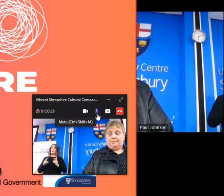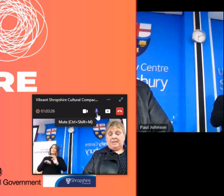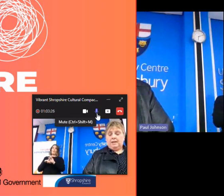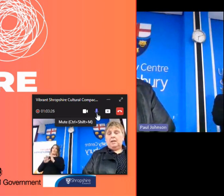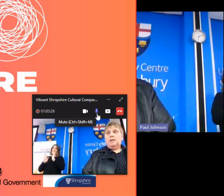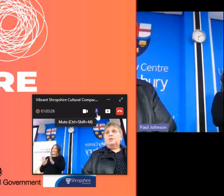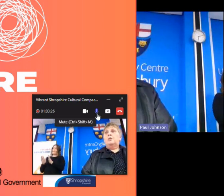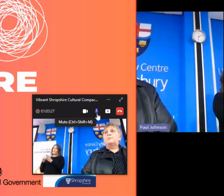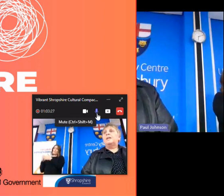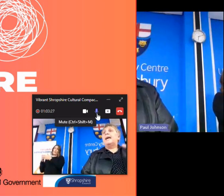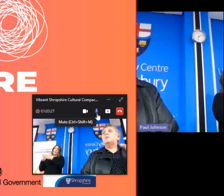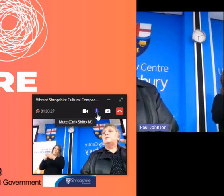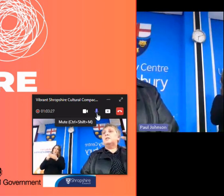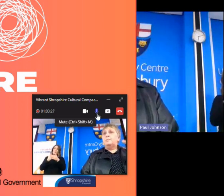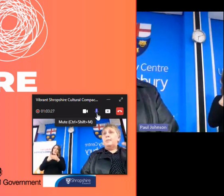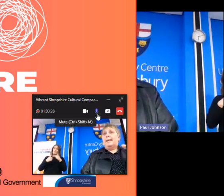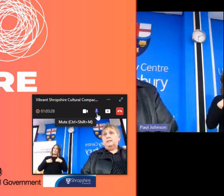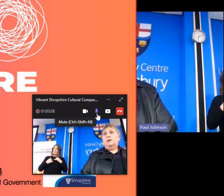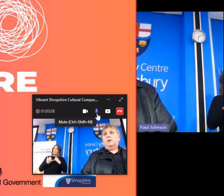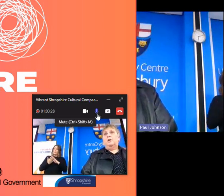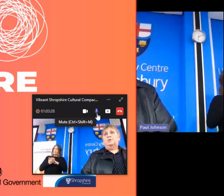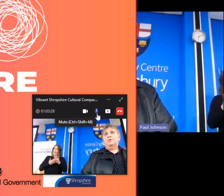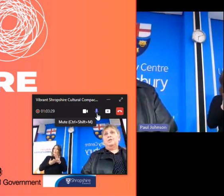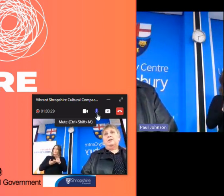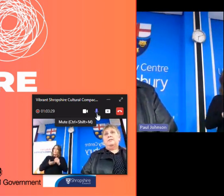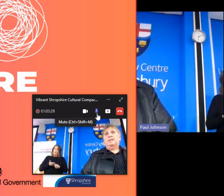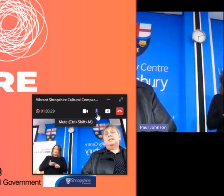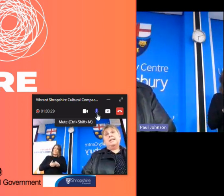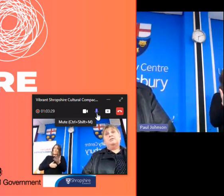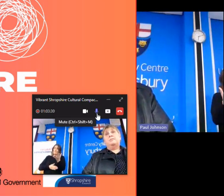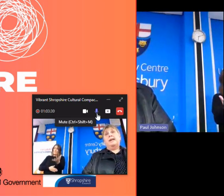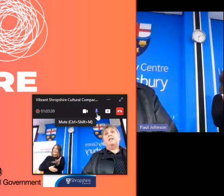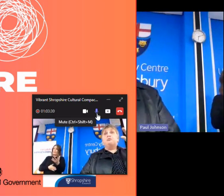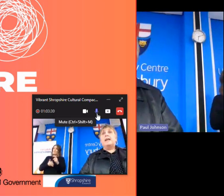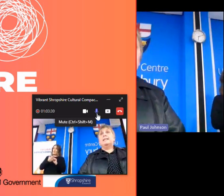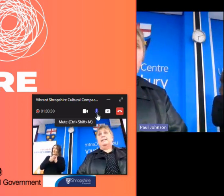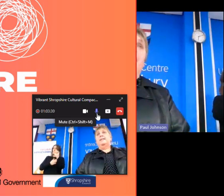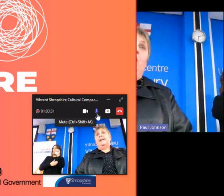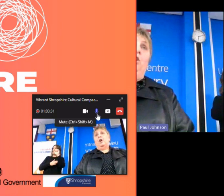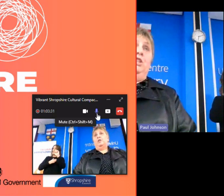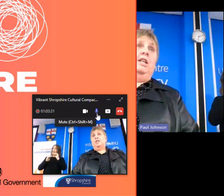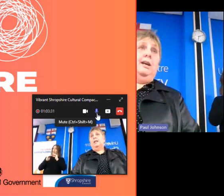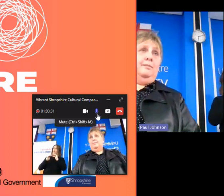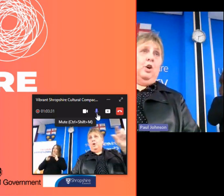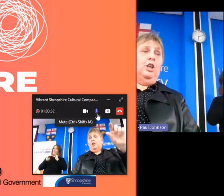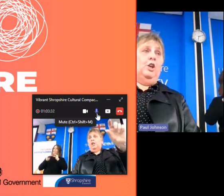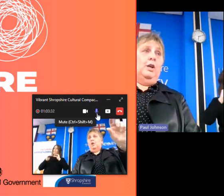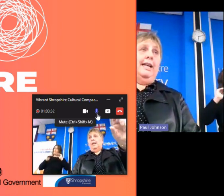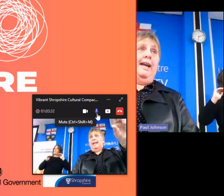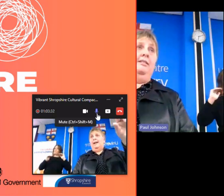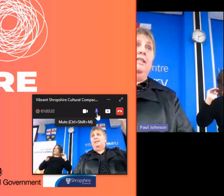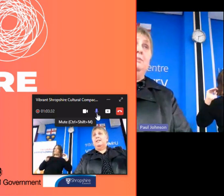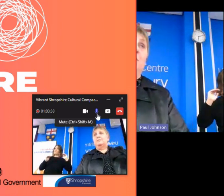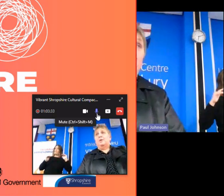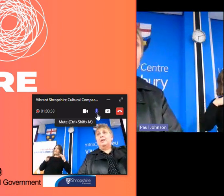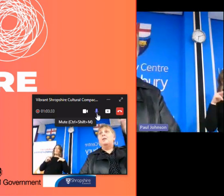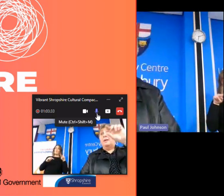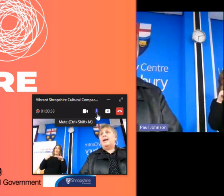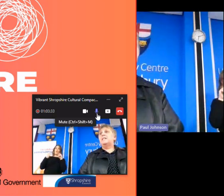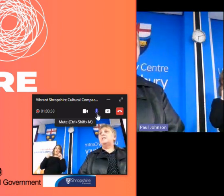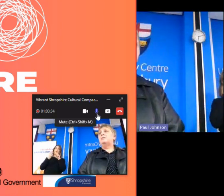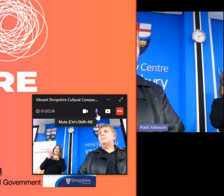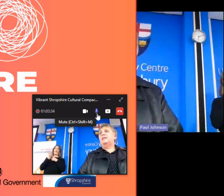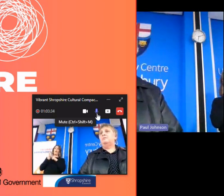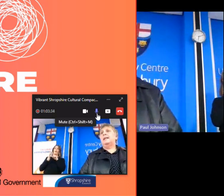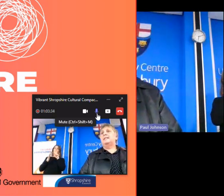shropshire council's spend on cultural services has remained relatively constant i'm not going to look at claire at this point